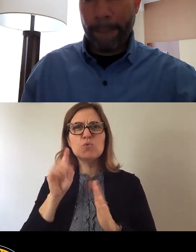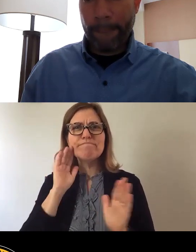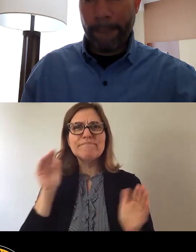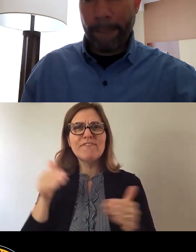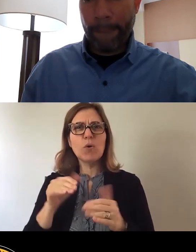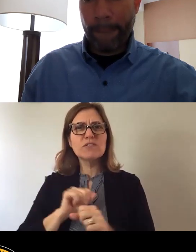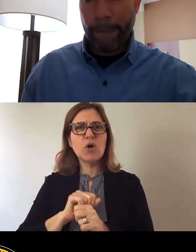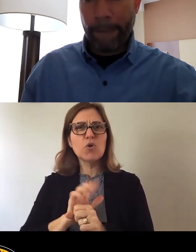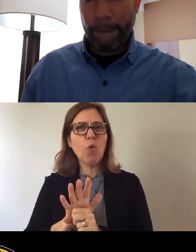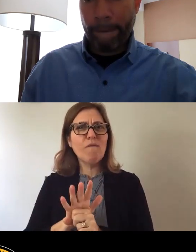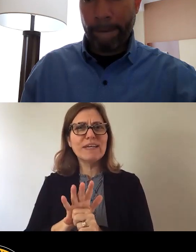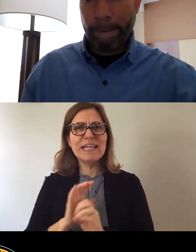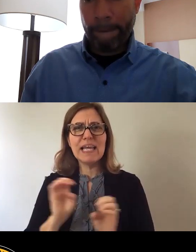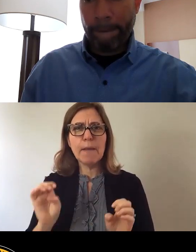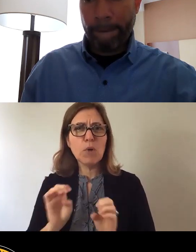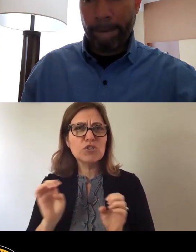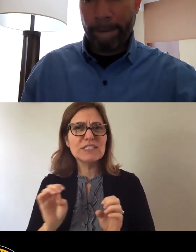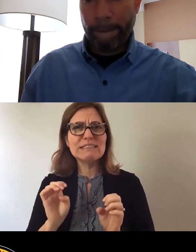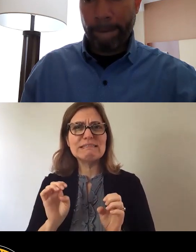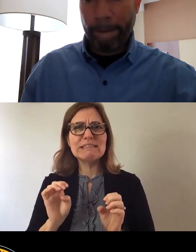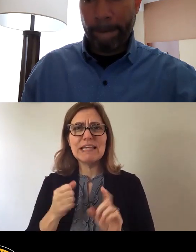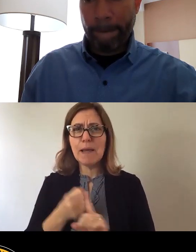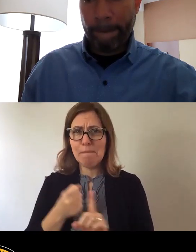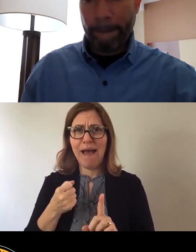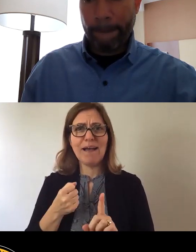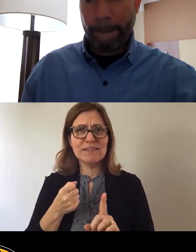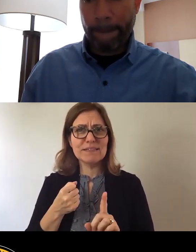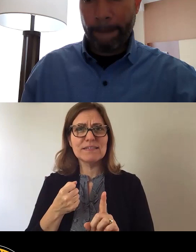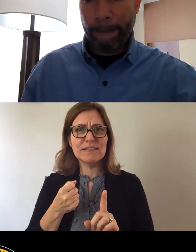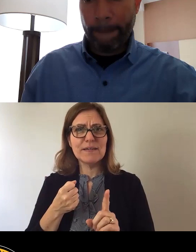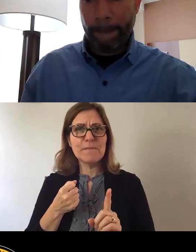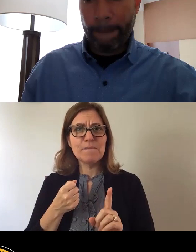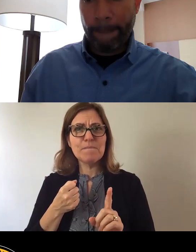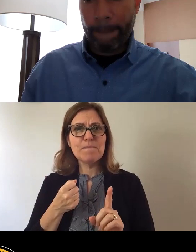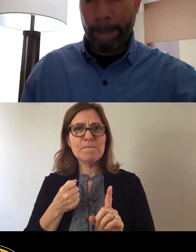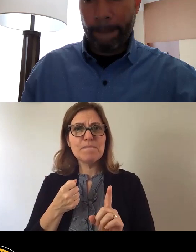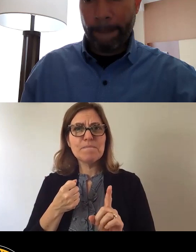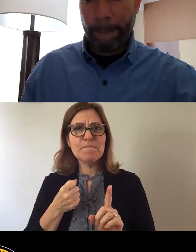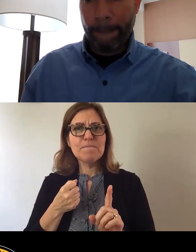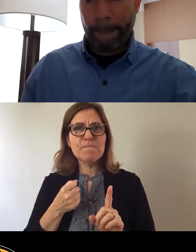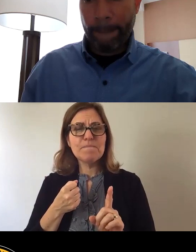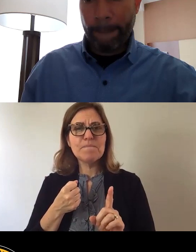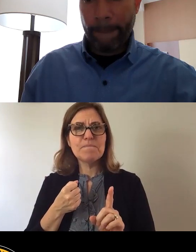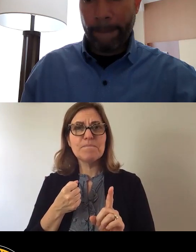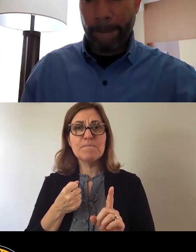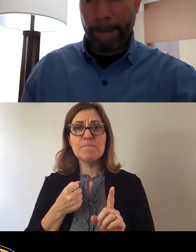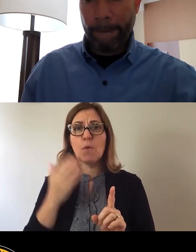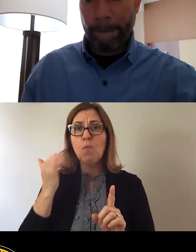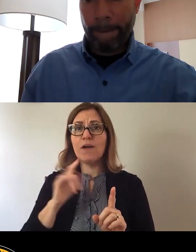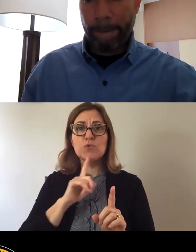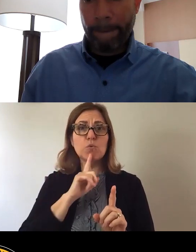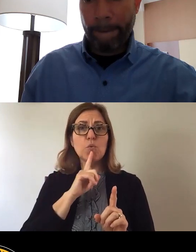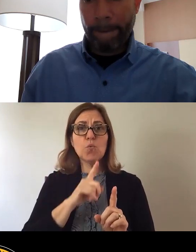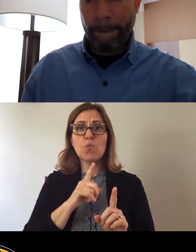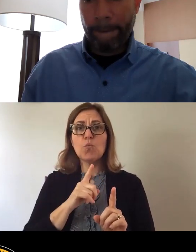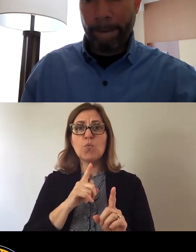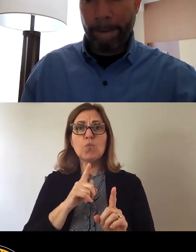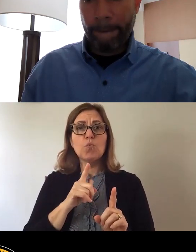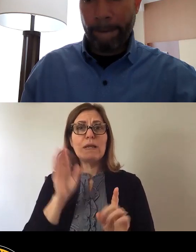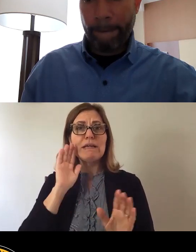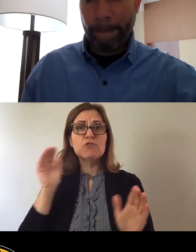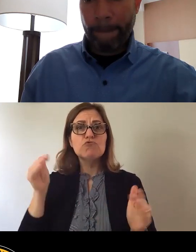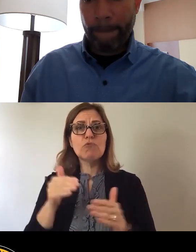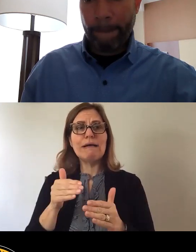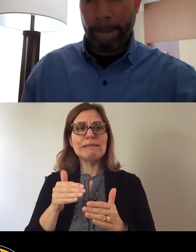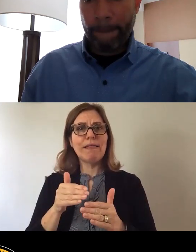COVID emergency impacts, to really address the long-standing role of